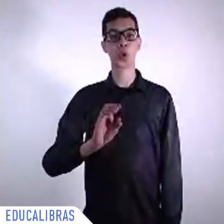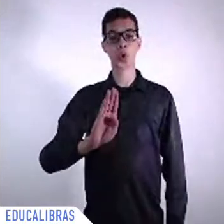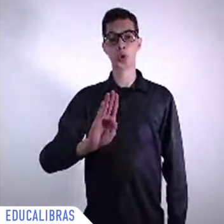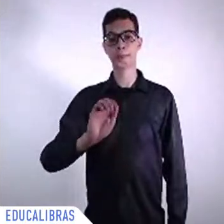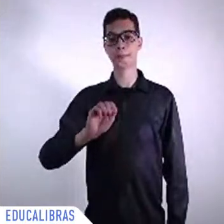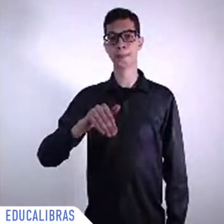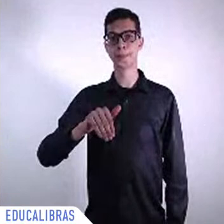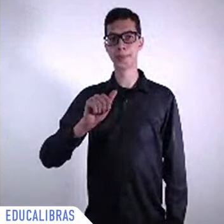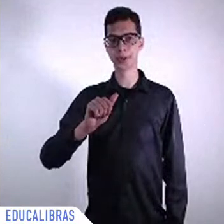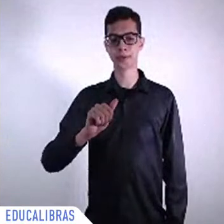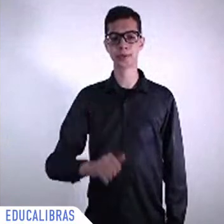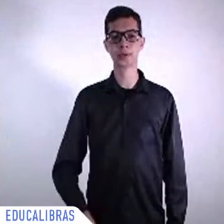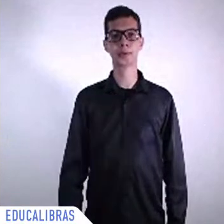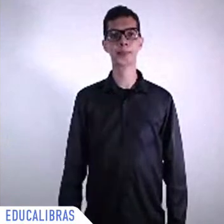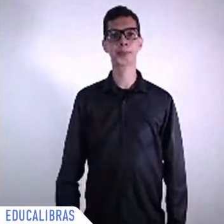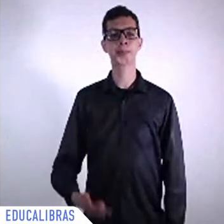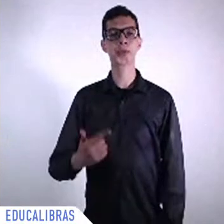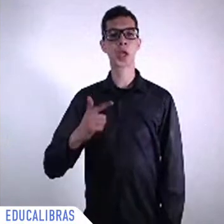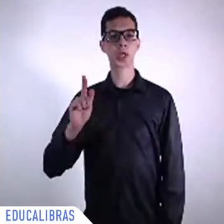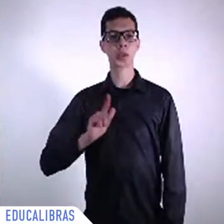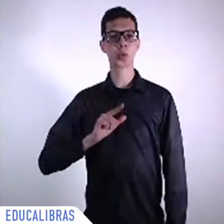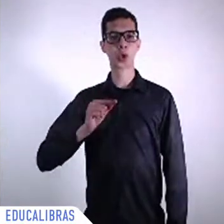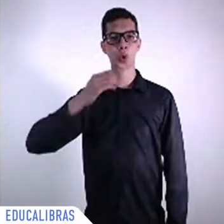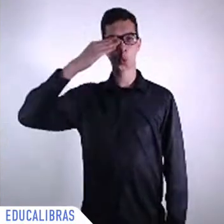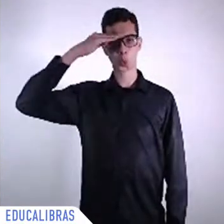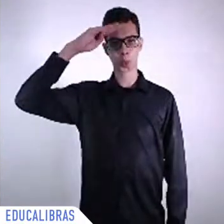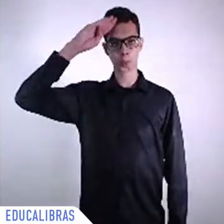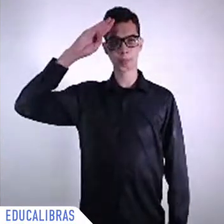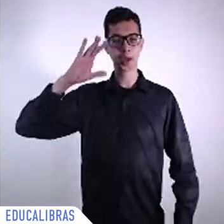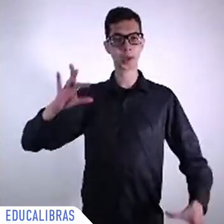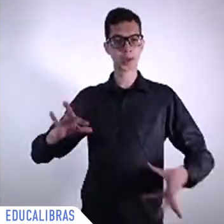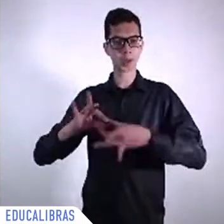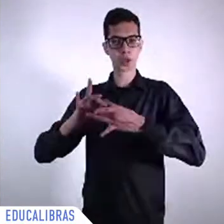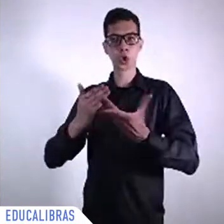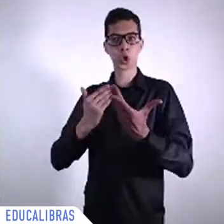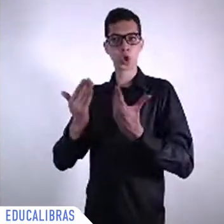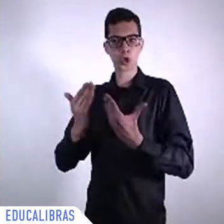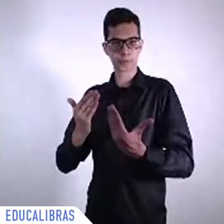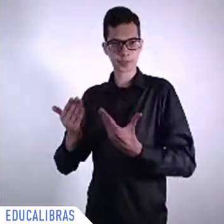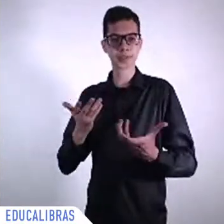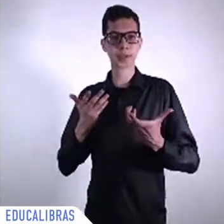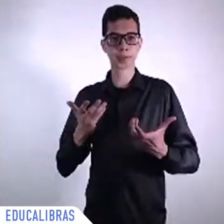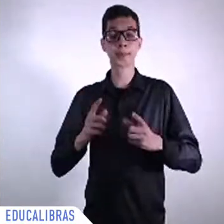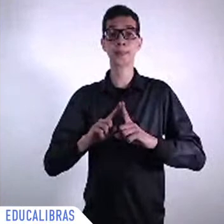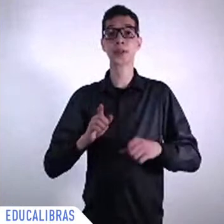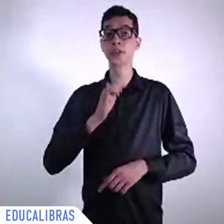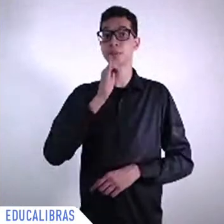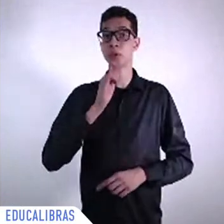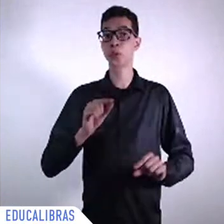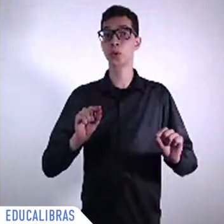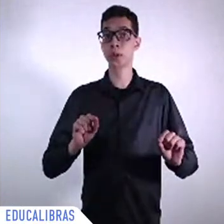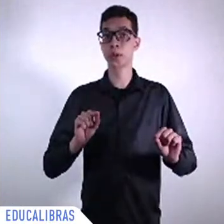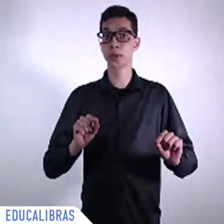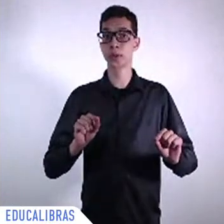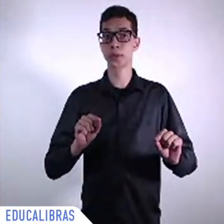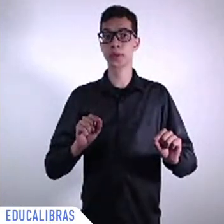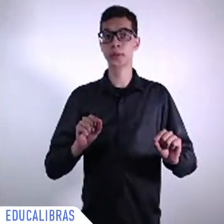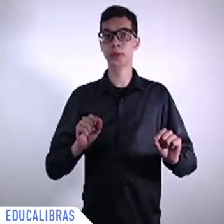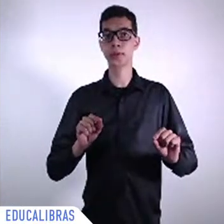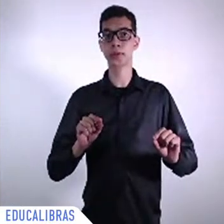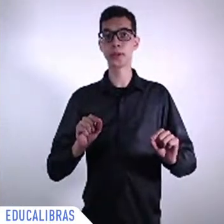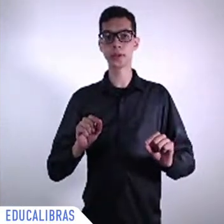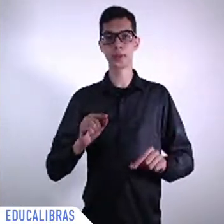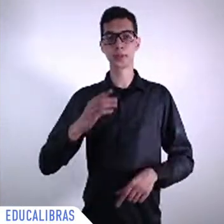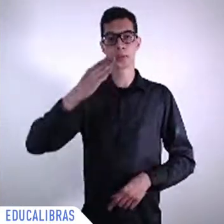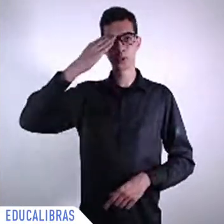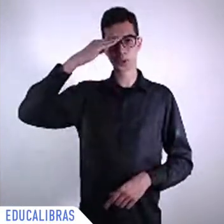not be isolated in its continent so it's reciprocal influence of course United States is much bigger and much stronger so I just